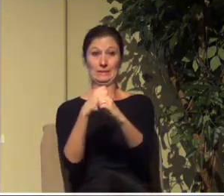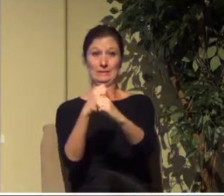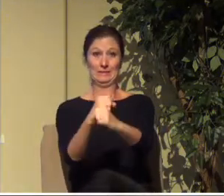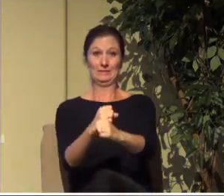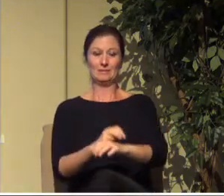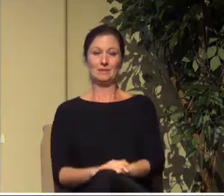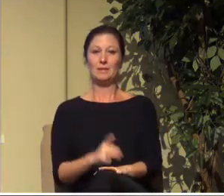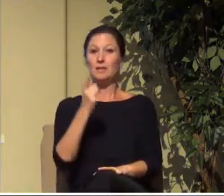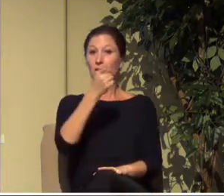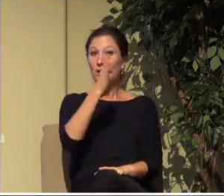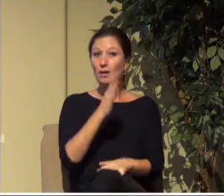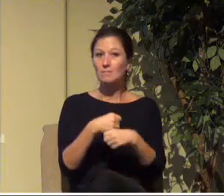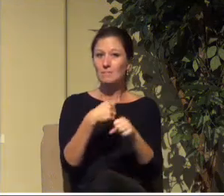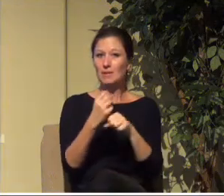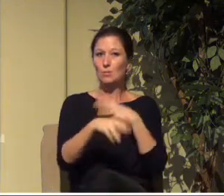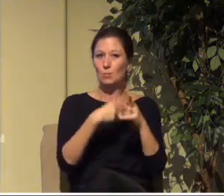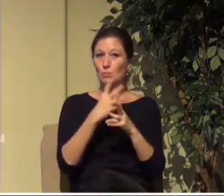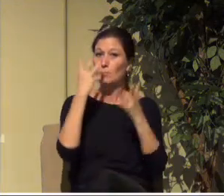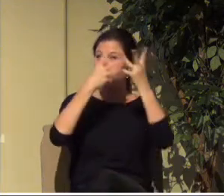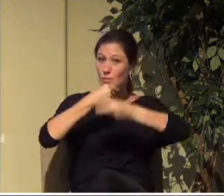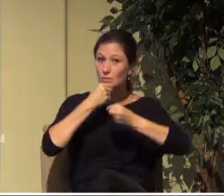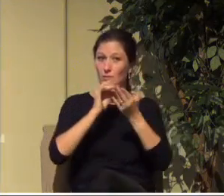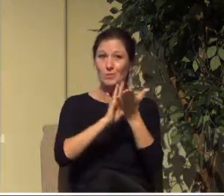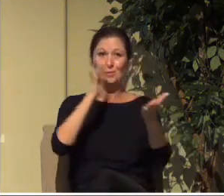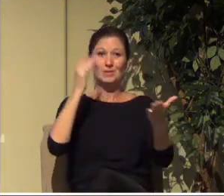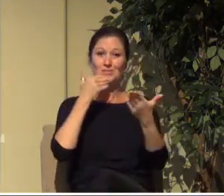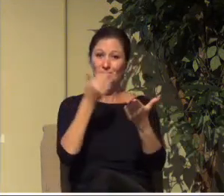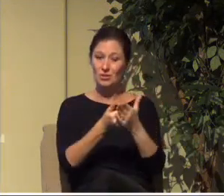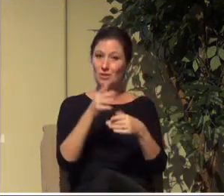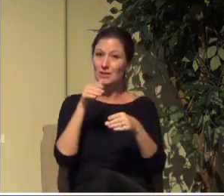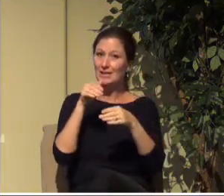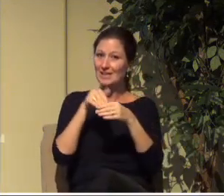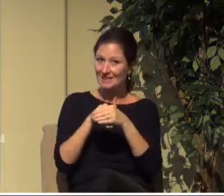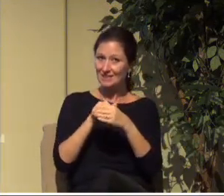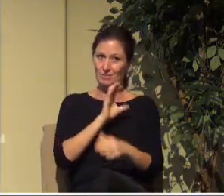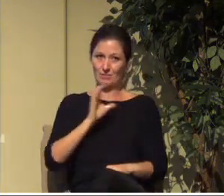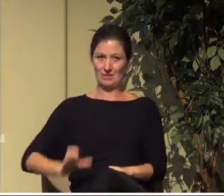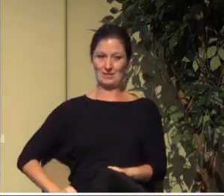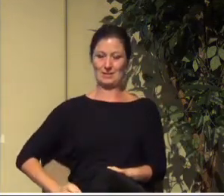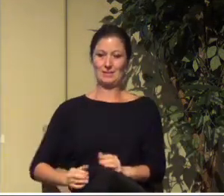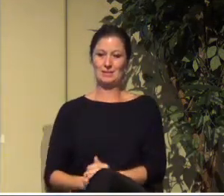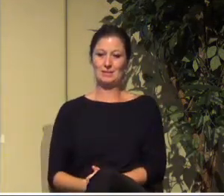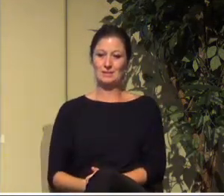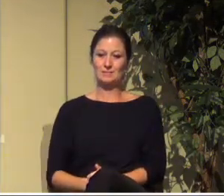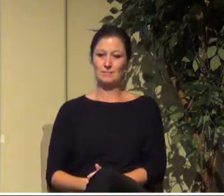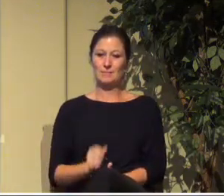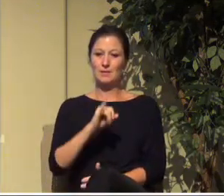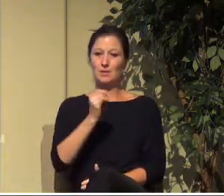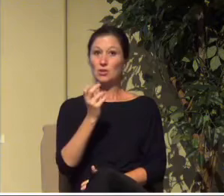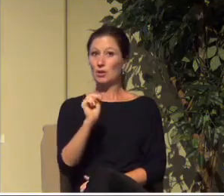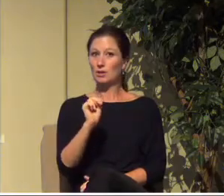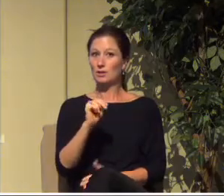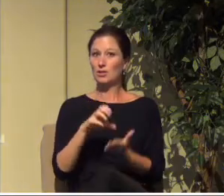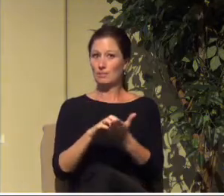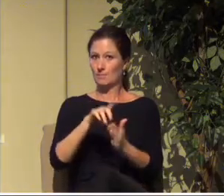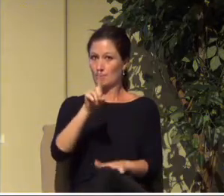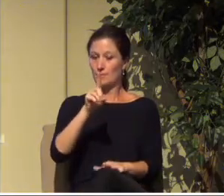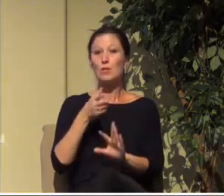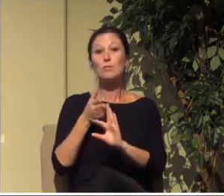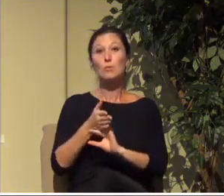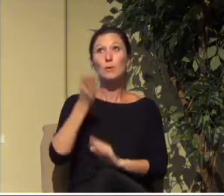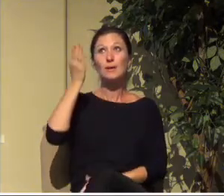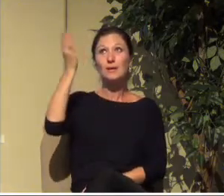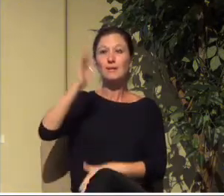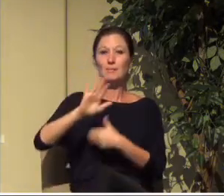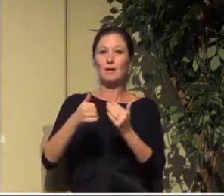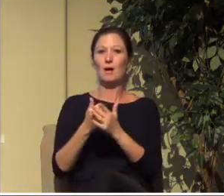the world beautiful, glorious, and good in Christ. Right? John chapter 1, through him all